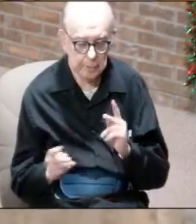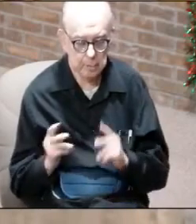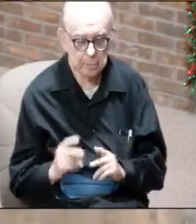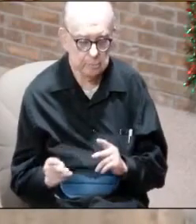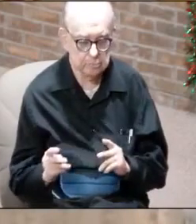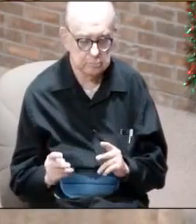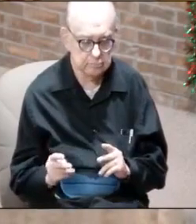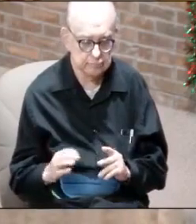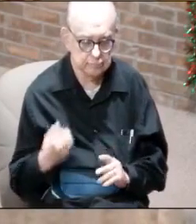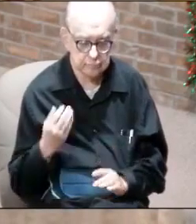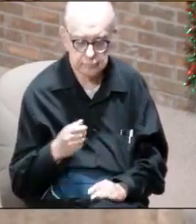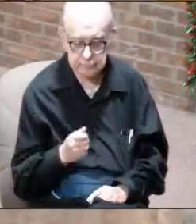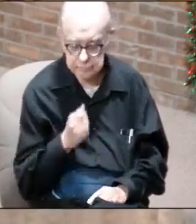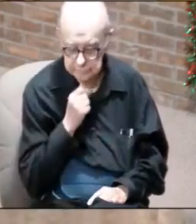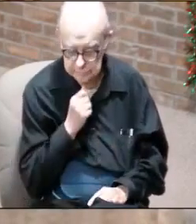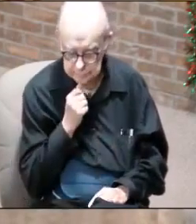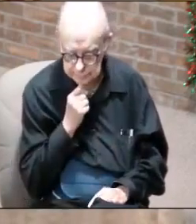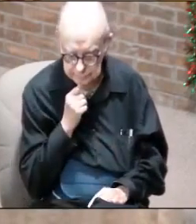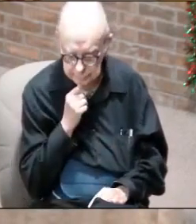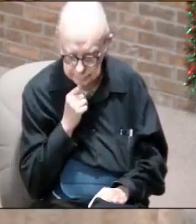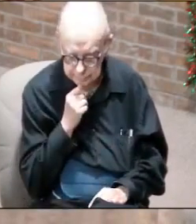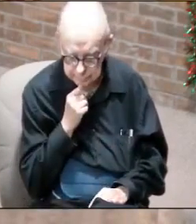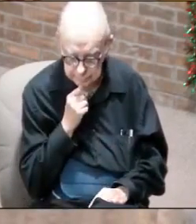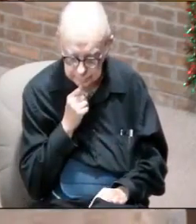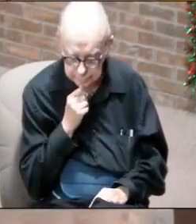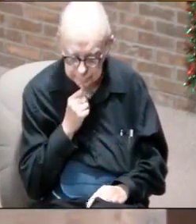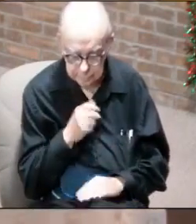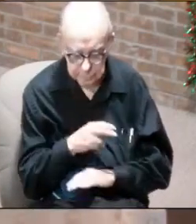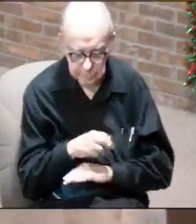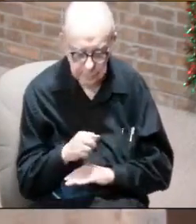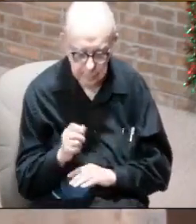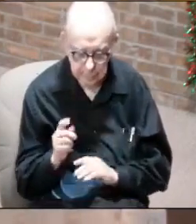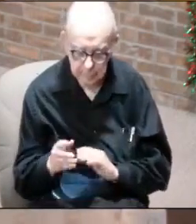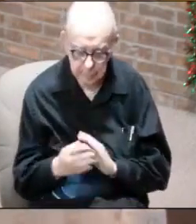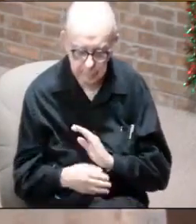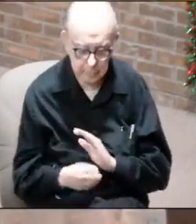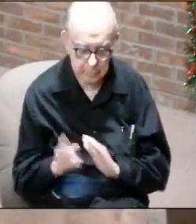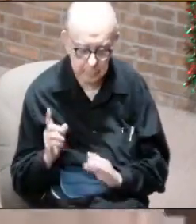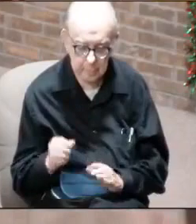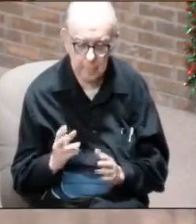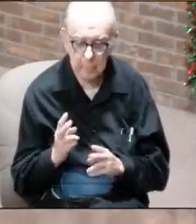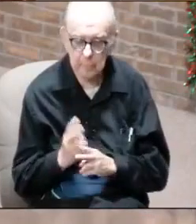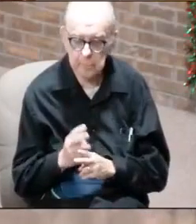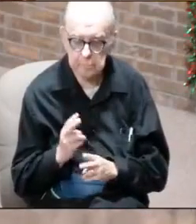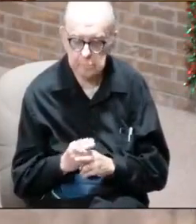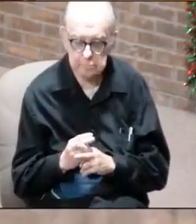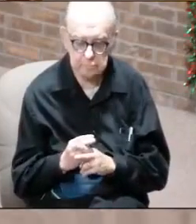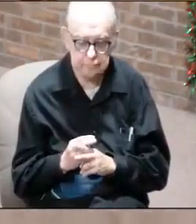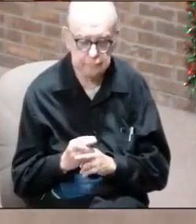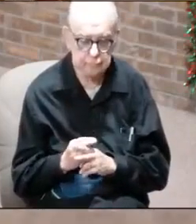our secrets are stolen by one country. this is what you need to be careful about.